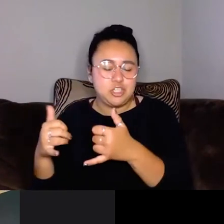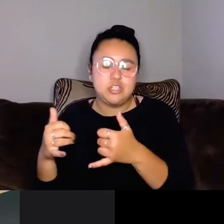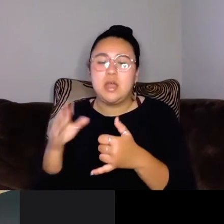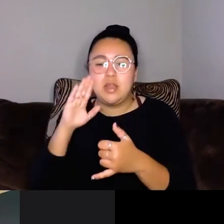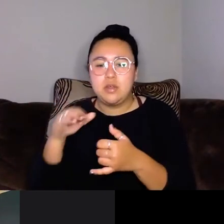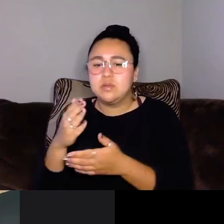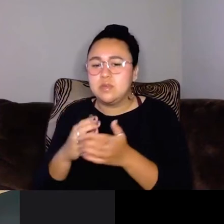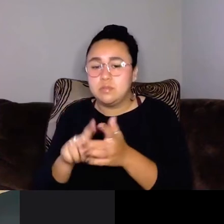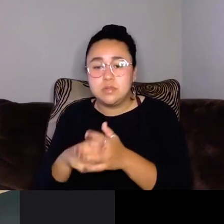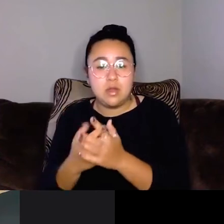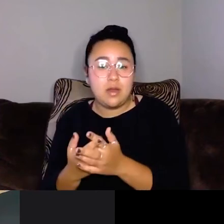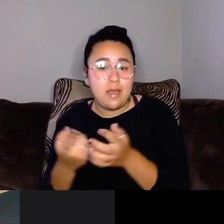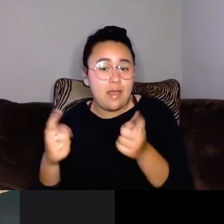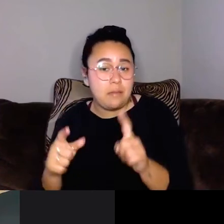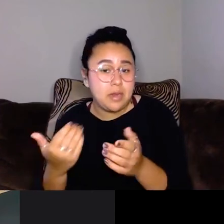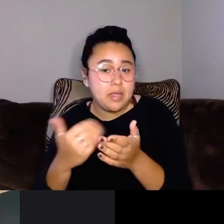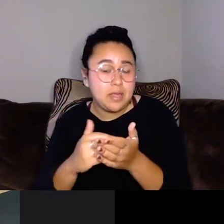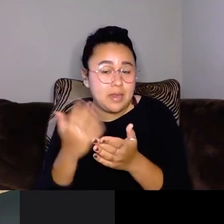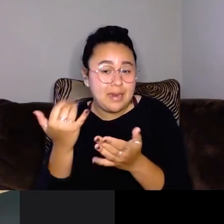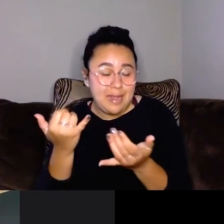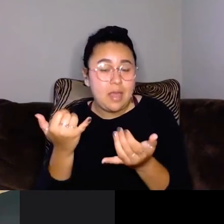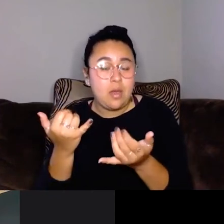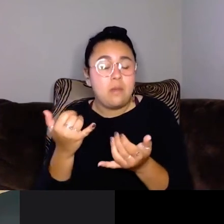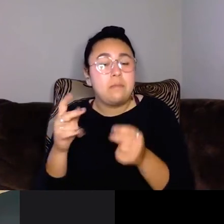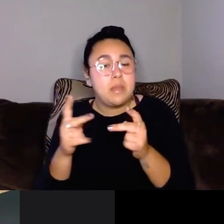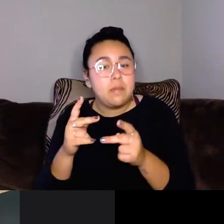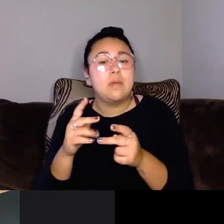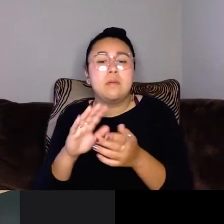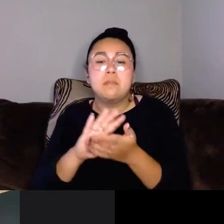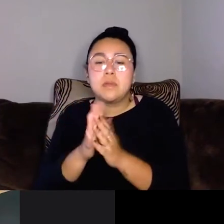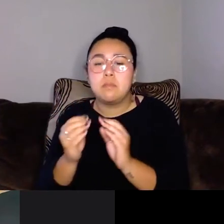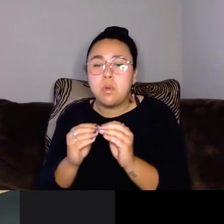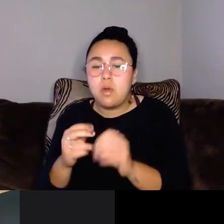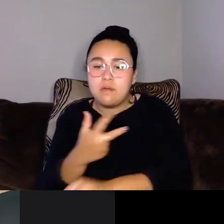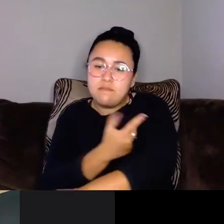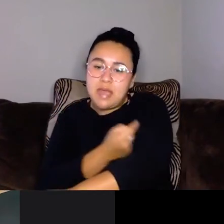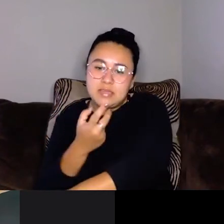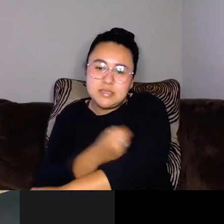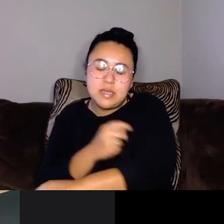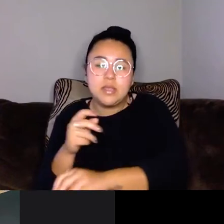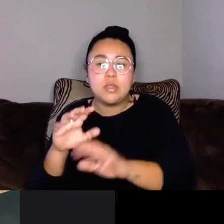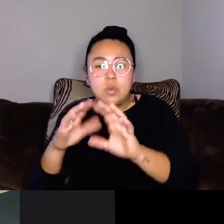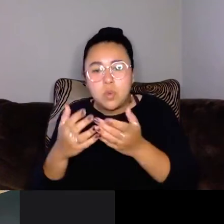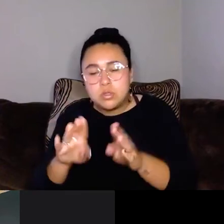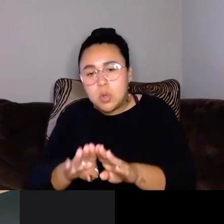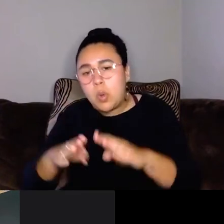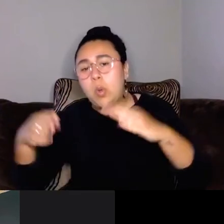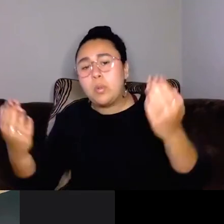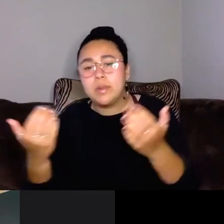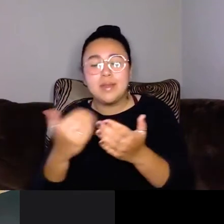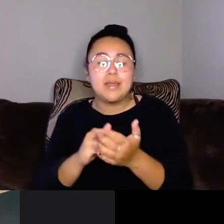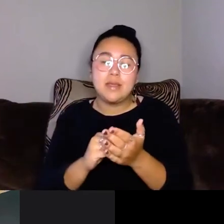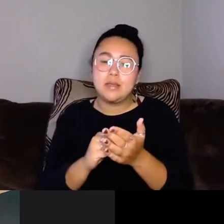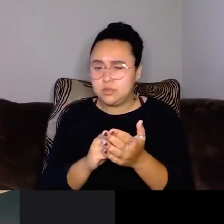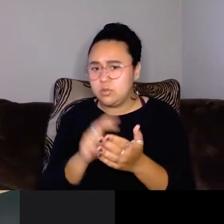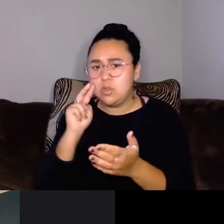them are starting to roll out again now that, um, folks are vaccinated and the world is opening up. So you should, um, you should look out